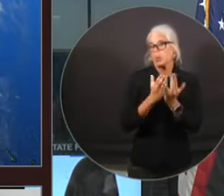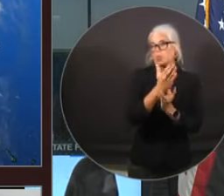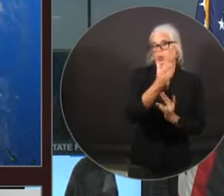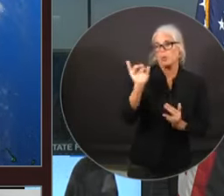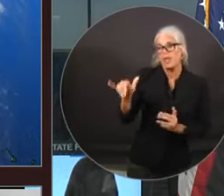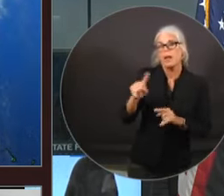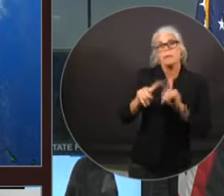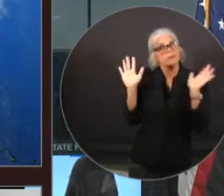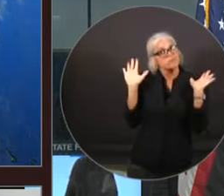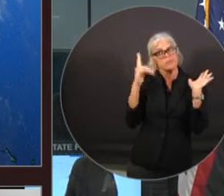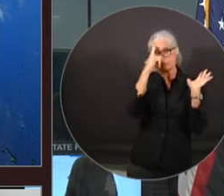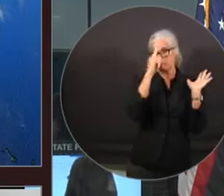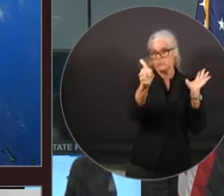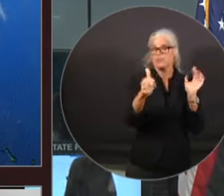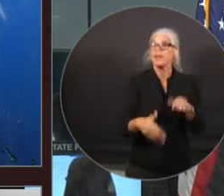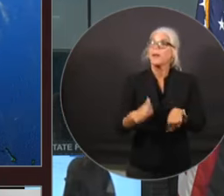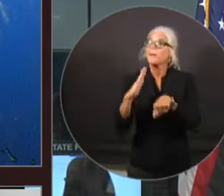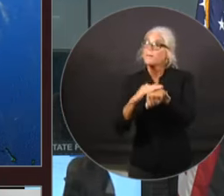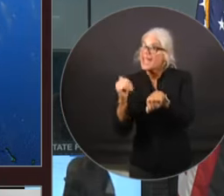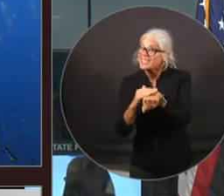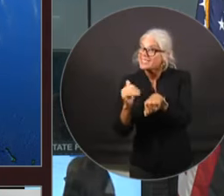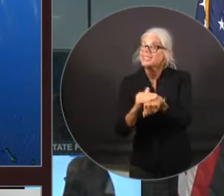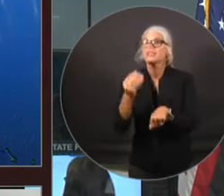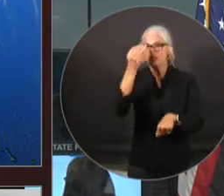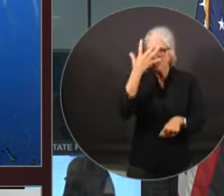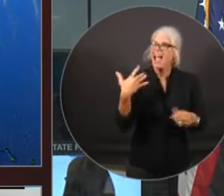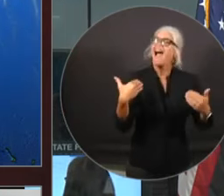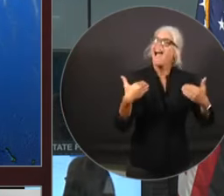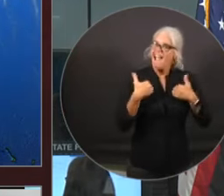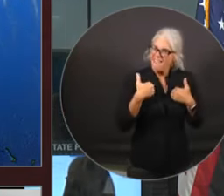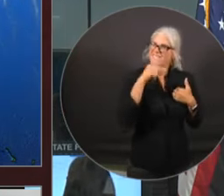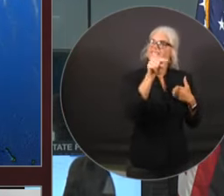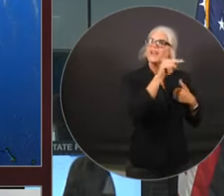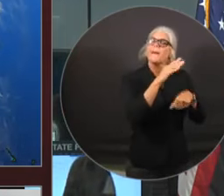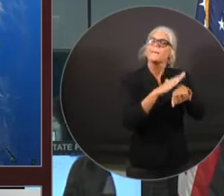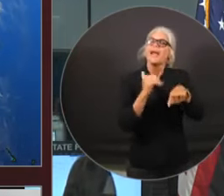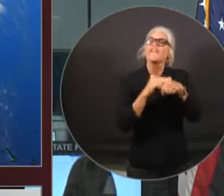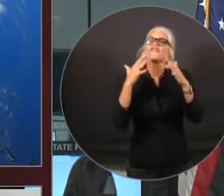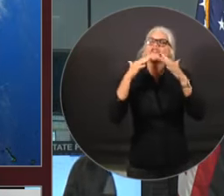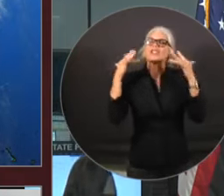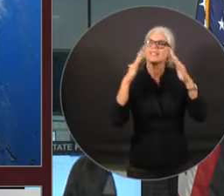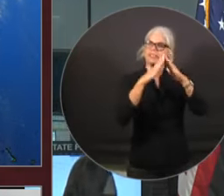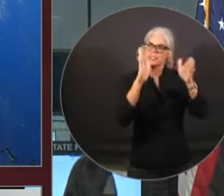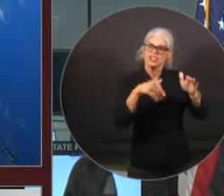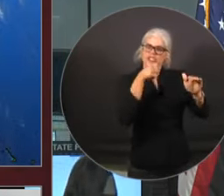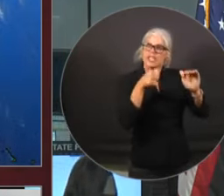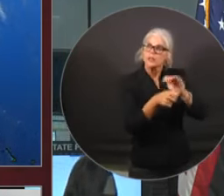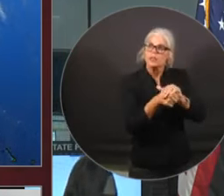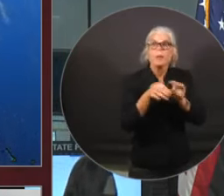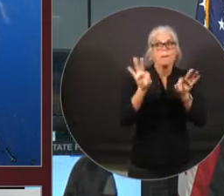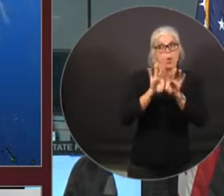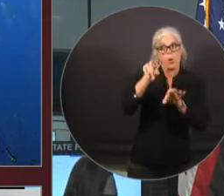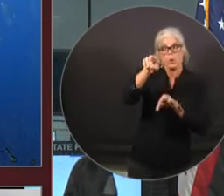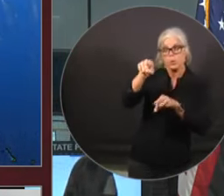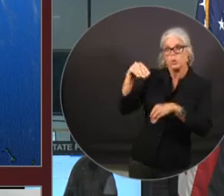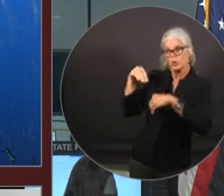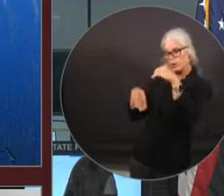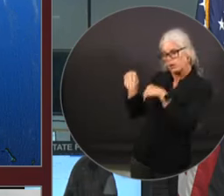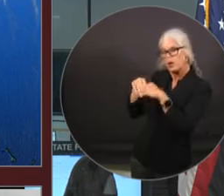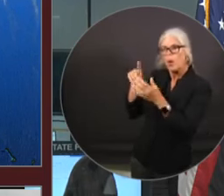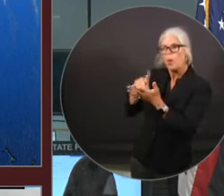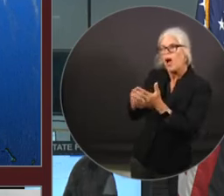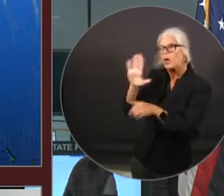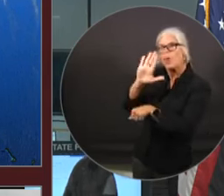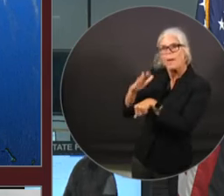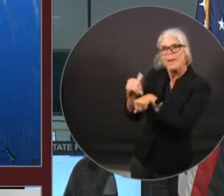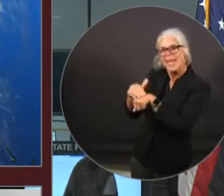mentioned, there are pet-friendly shelters. But please make sure they have what they need to ride out the storm. We want to make sure that